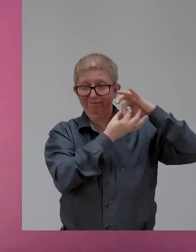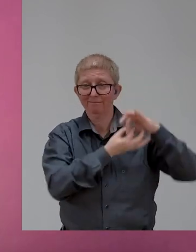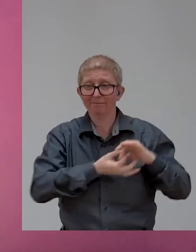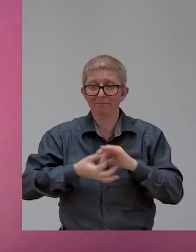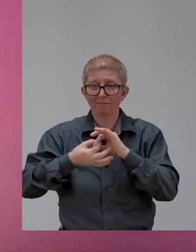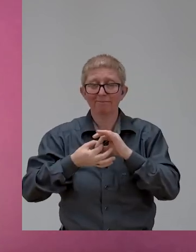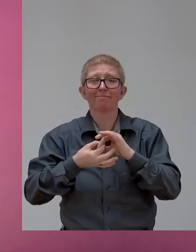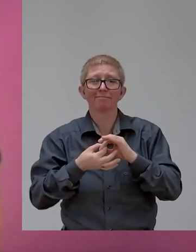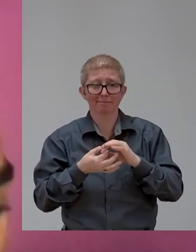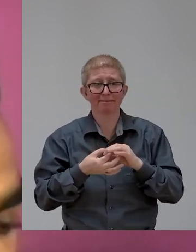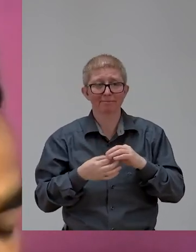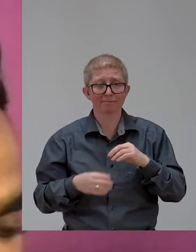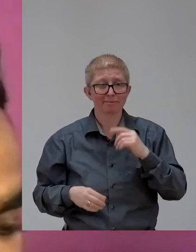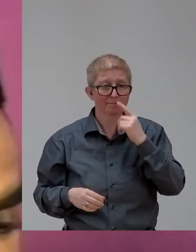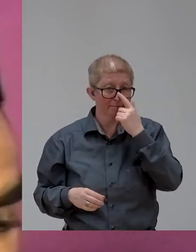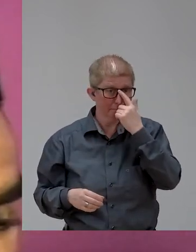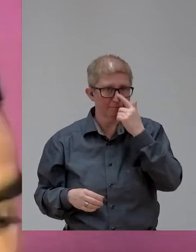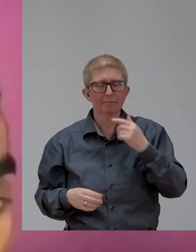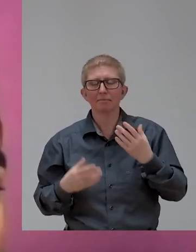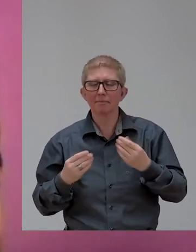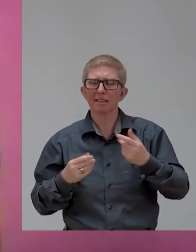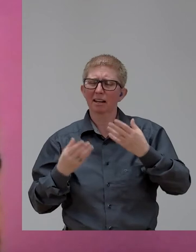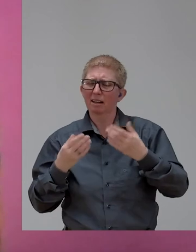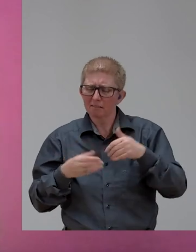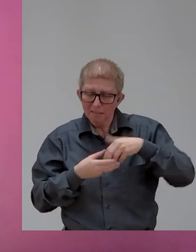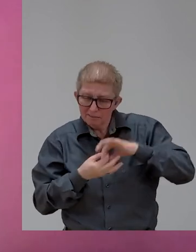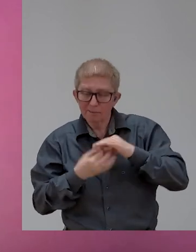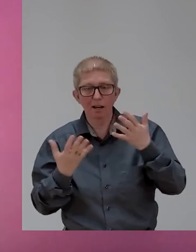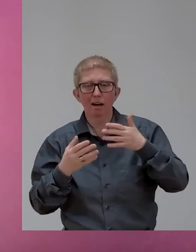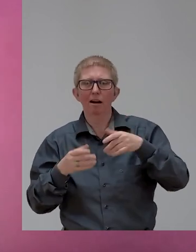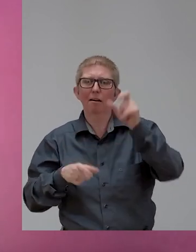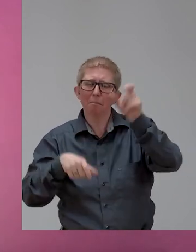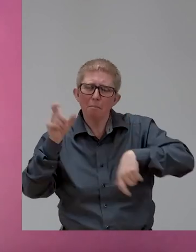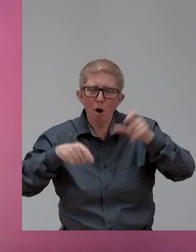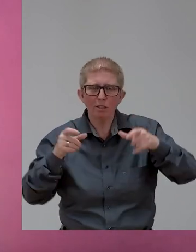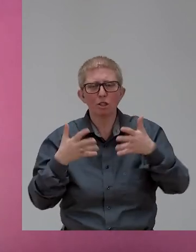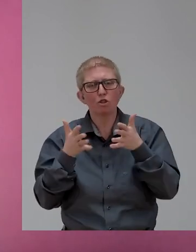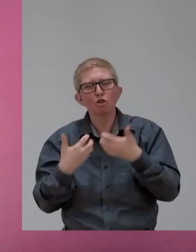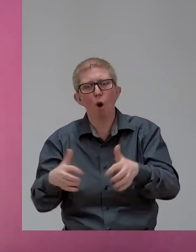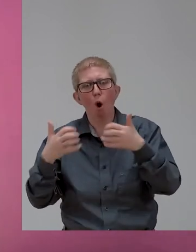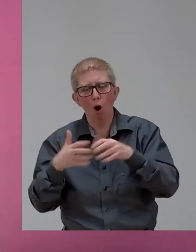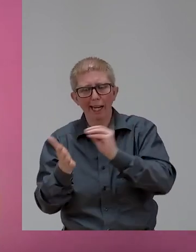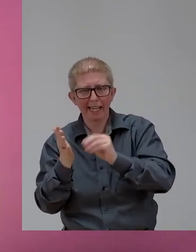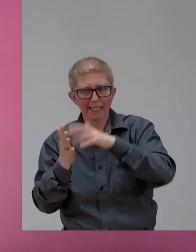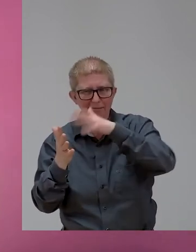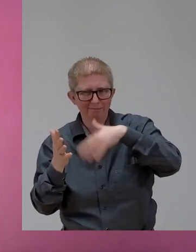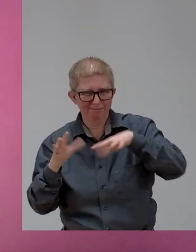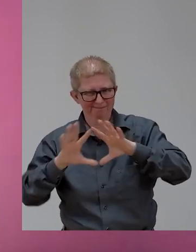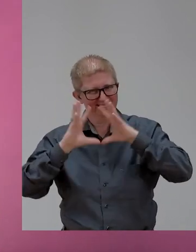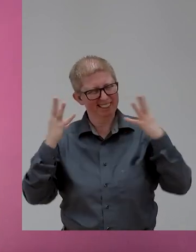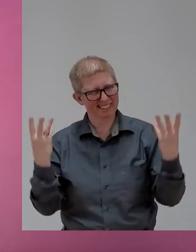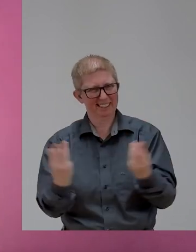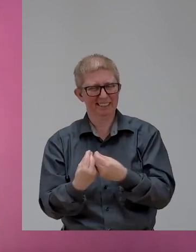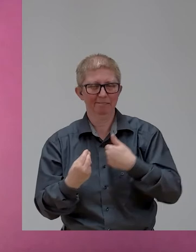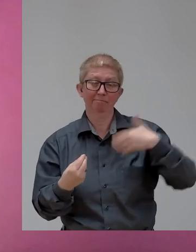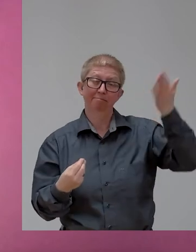we got a, we got a project in to do with autism, our very first